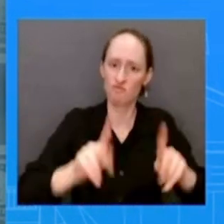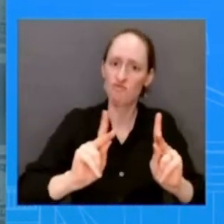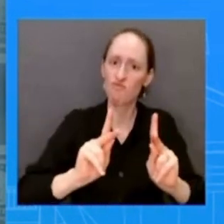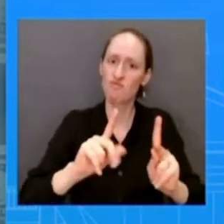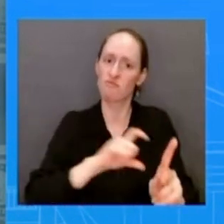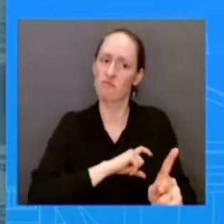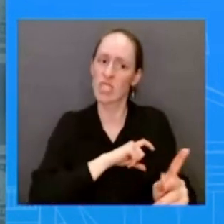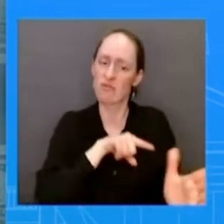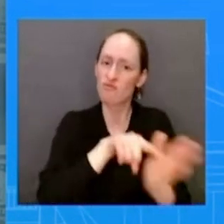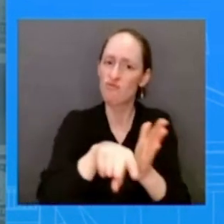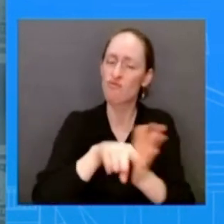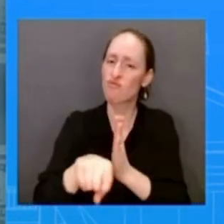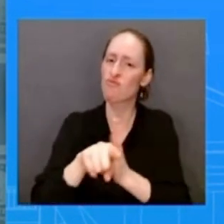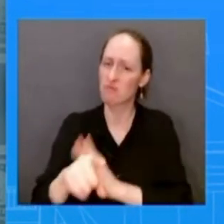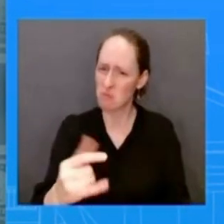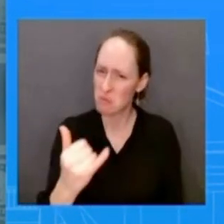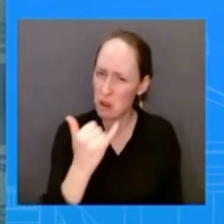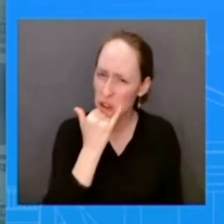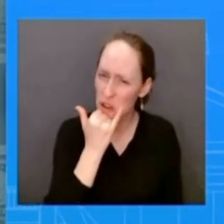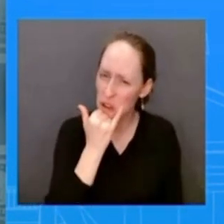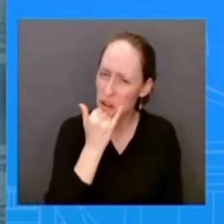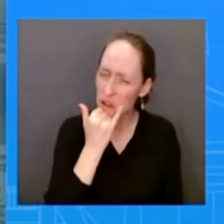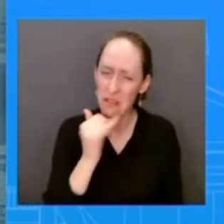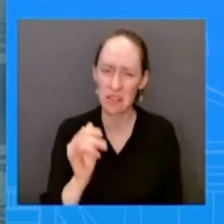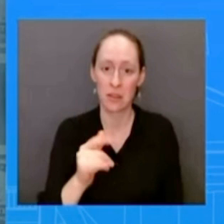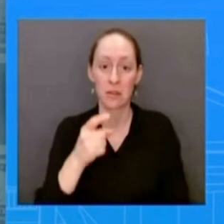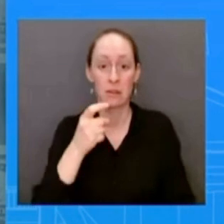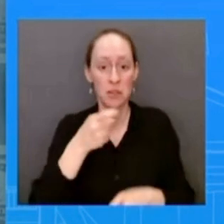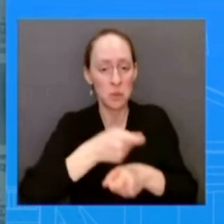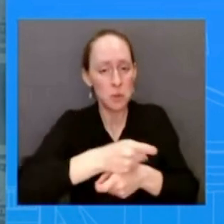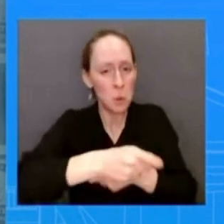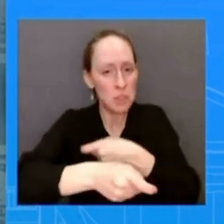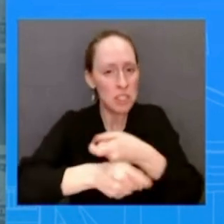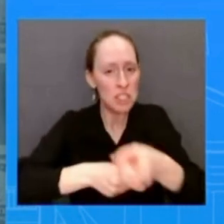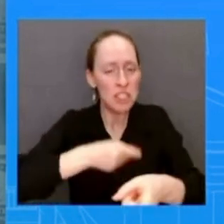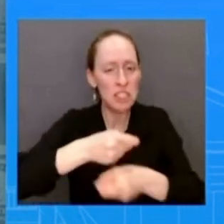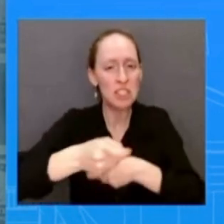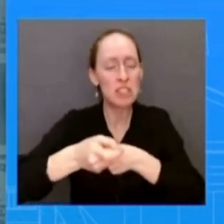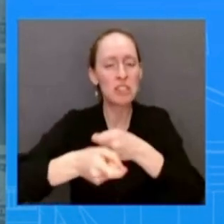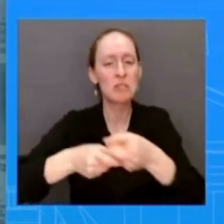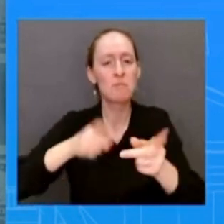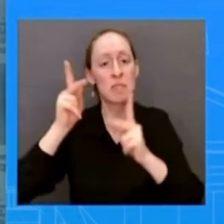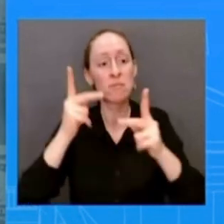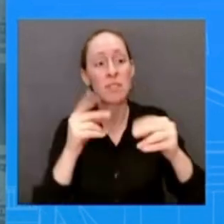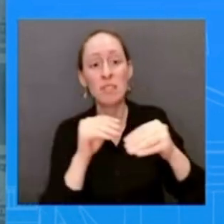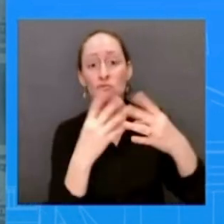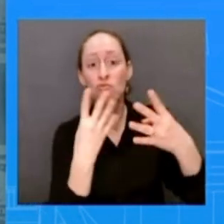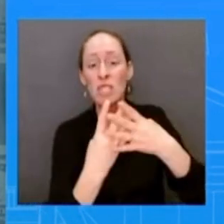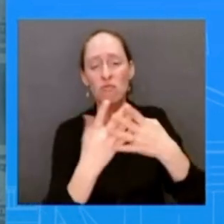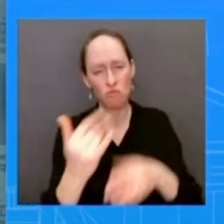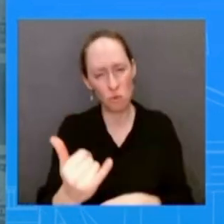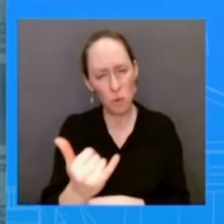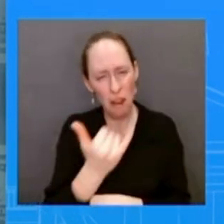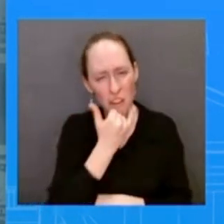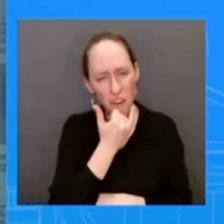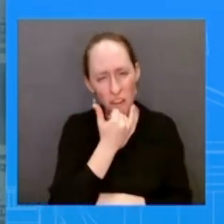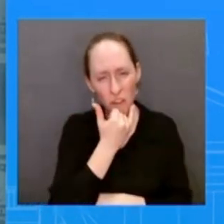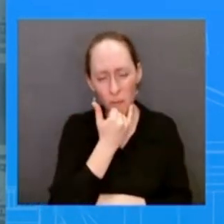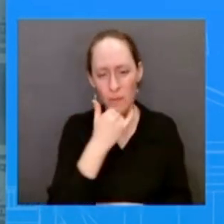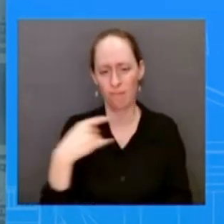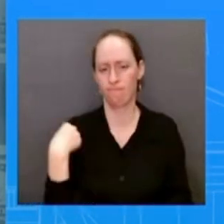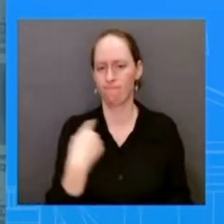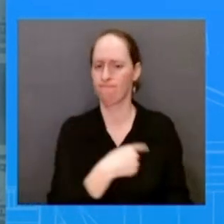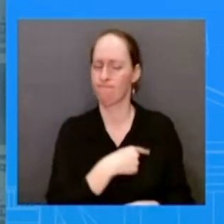political prisoners must seize the united states is standing with our partners and allies around the world and we'll continue to pursue